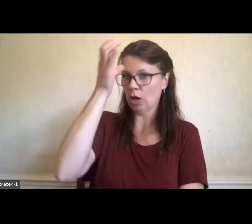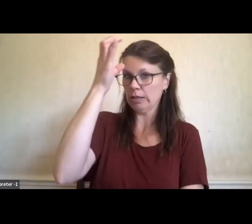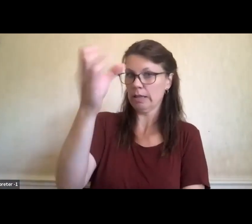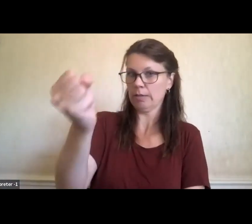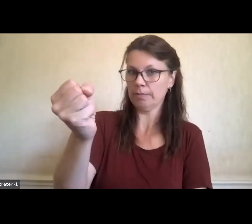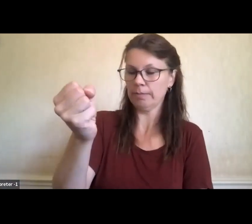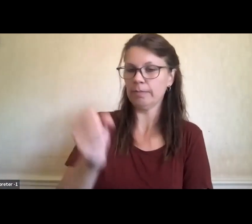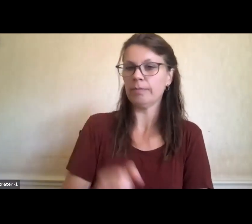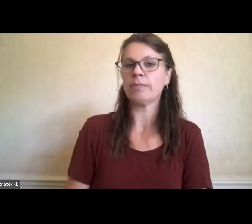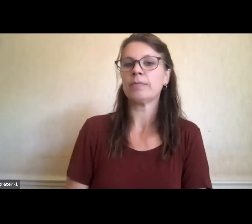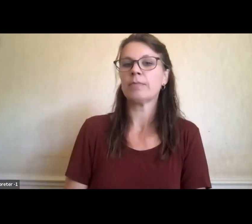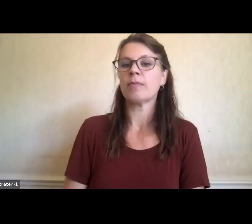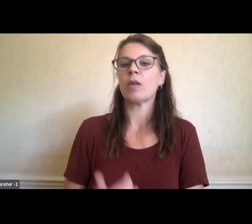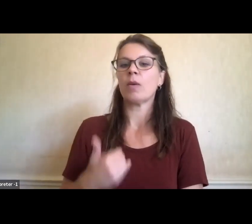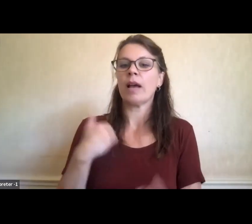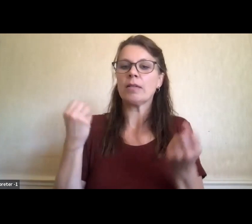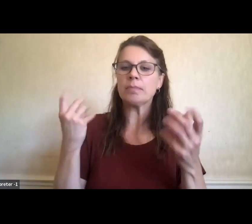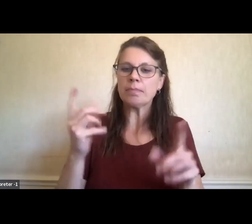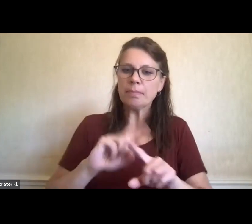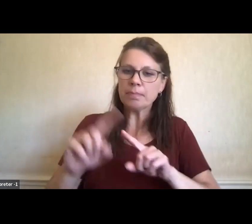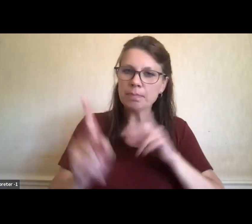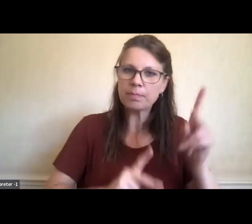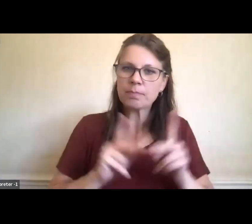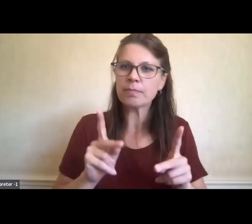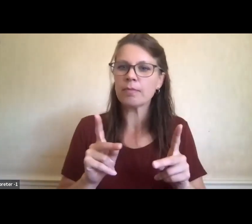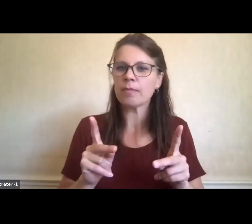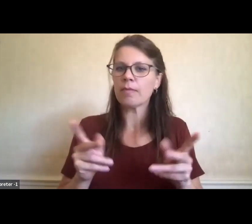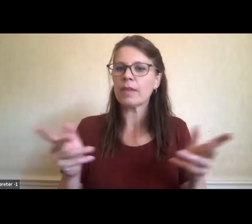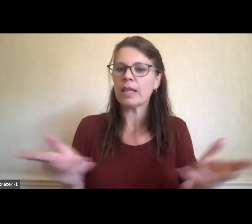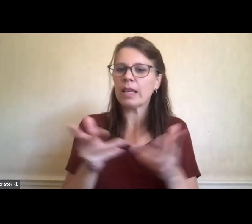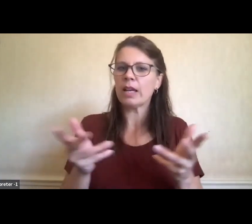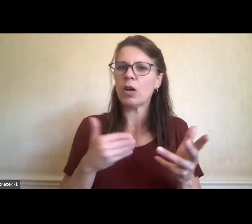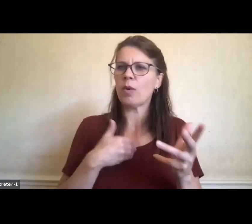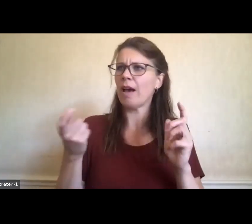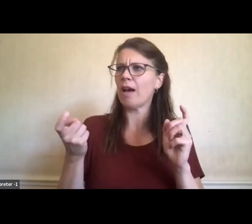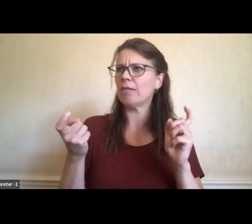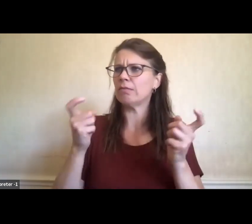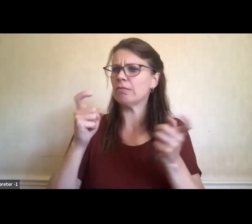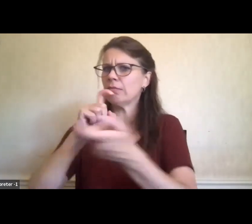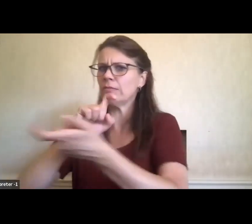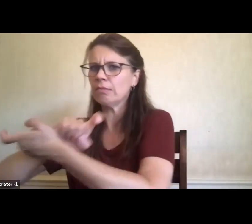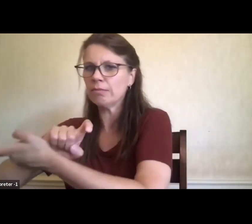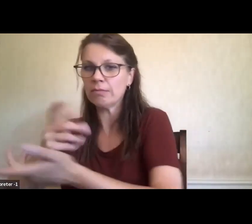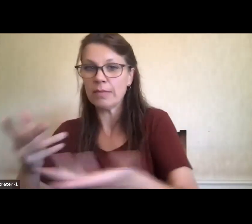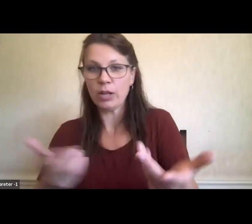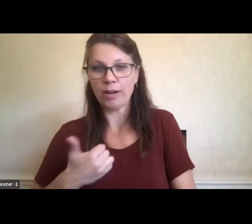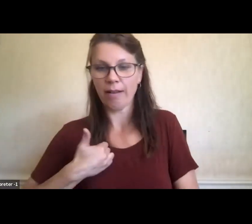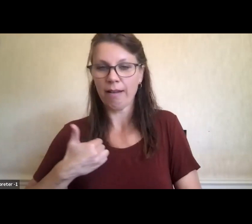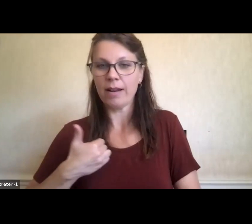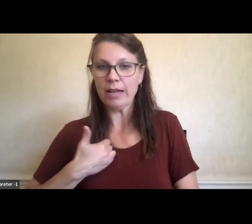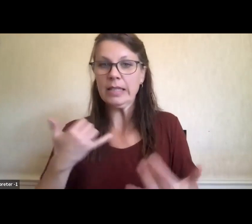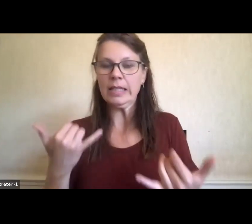transformation here in Canada, because of the connections